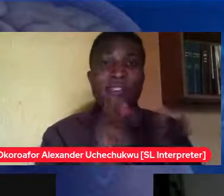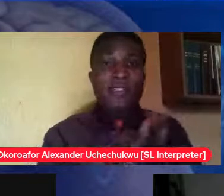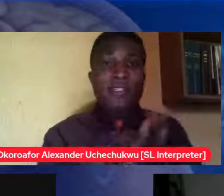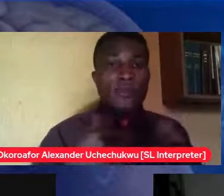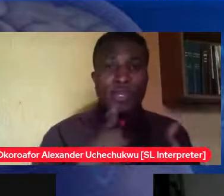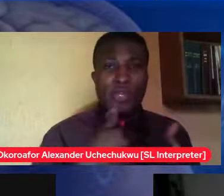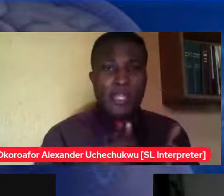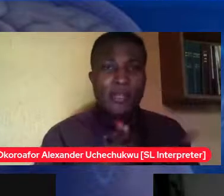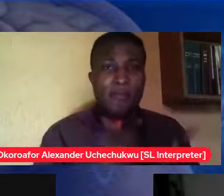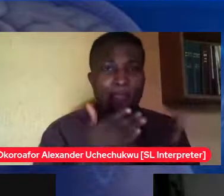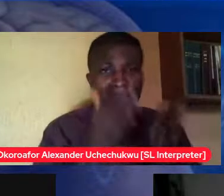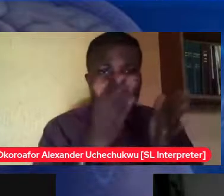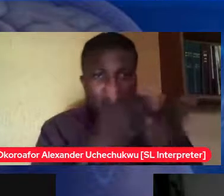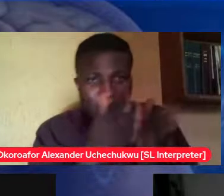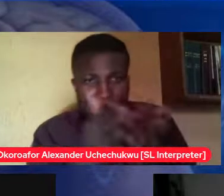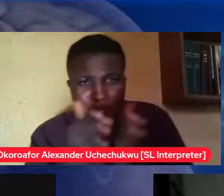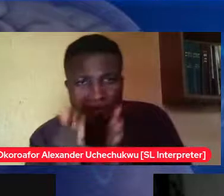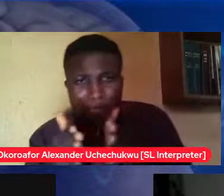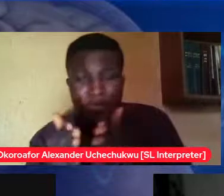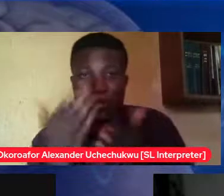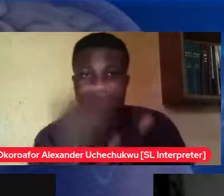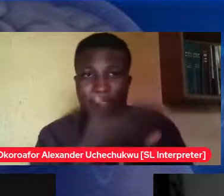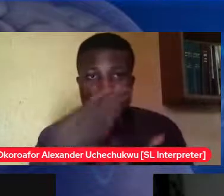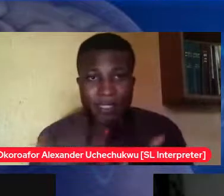environment from a young age where she is